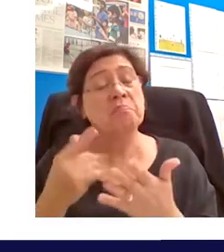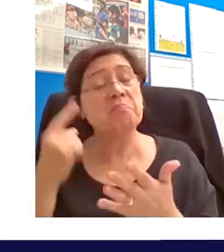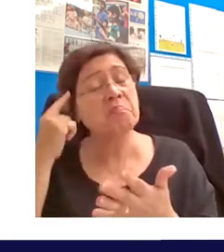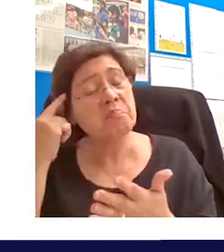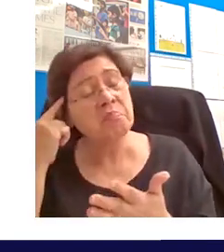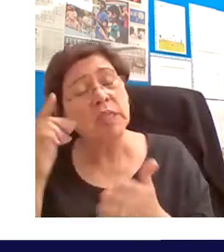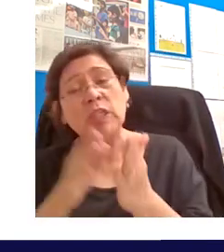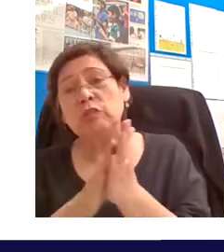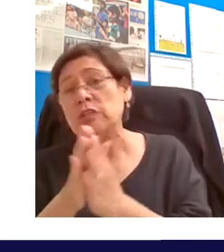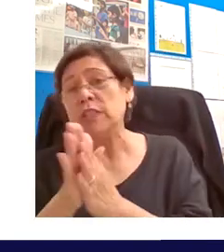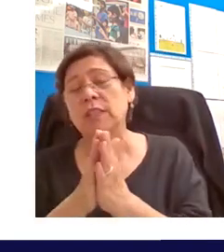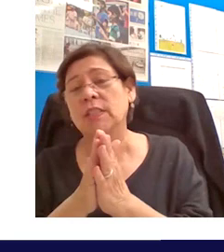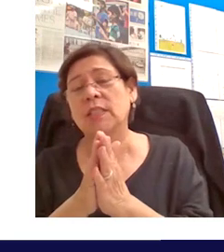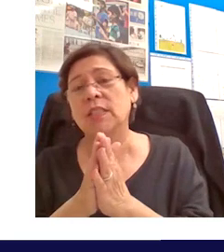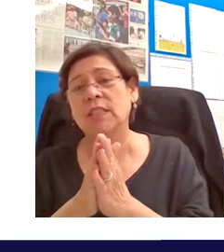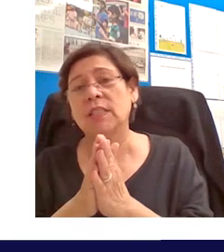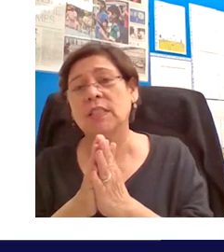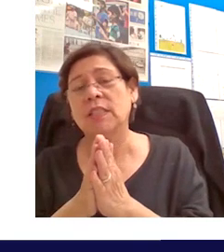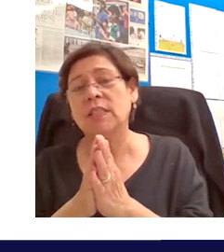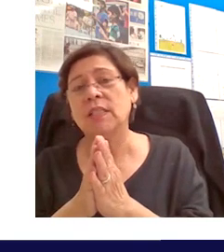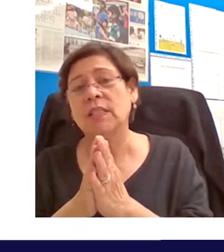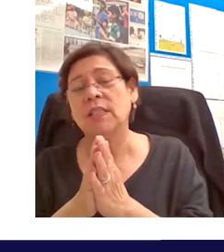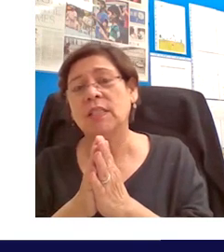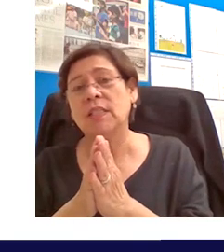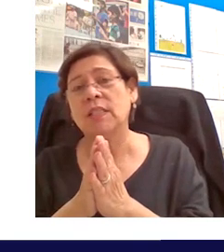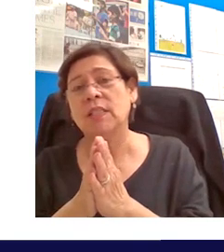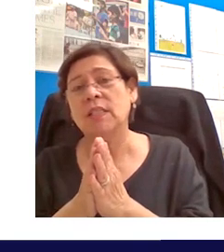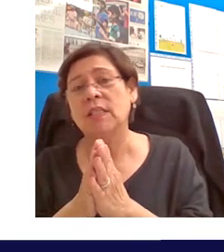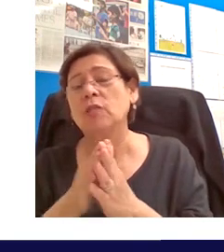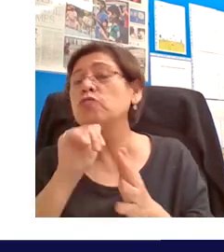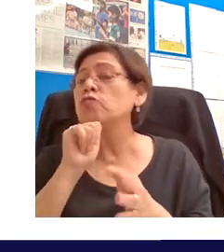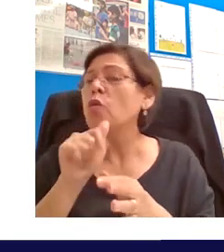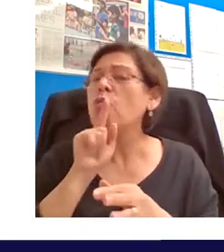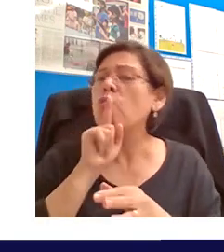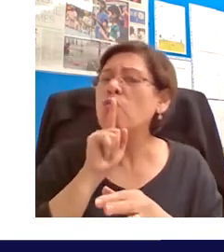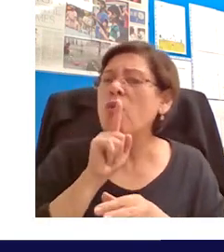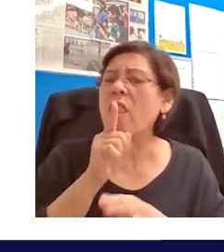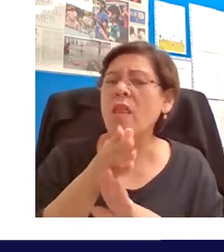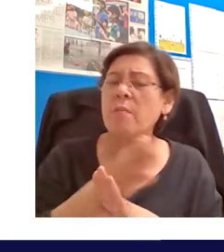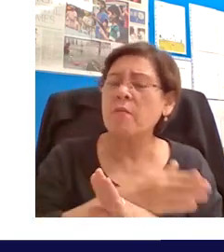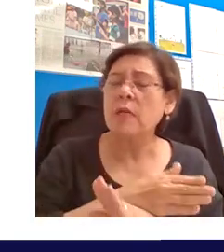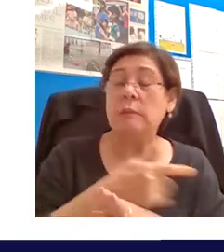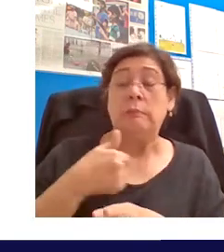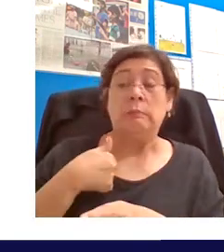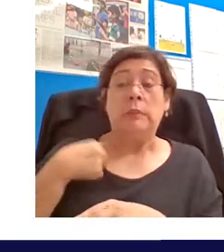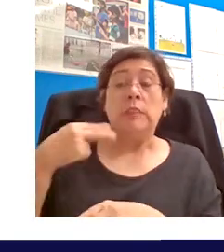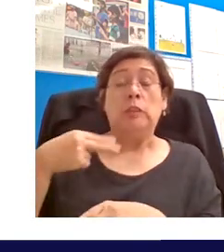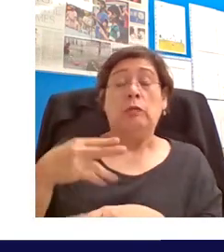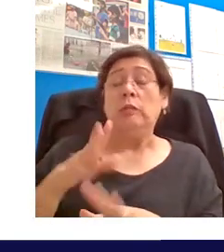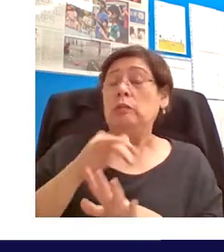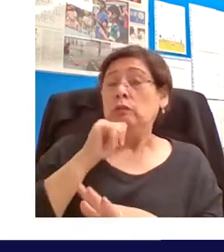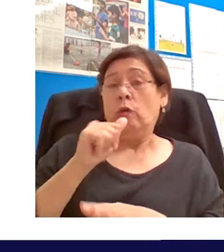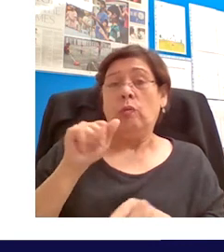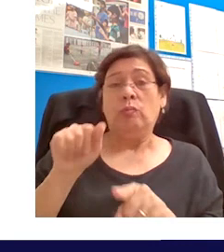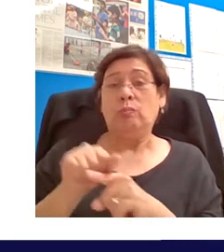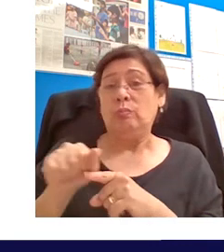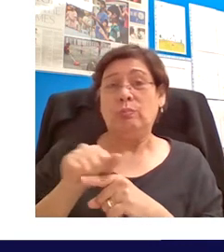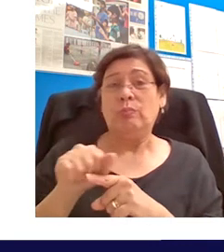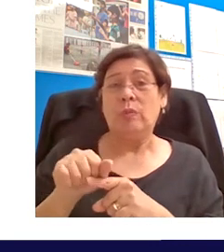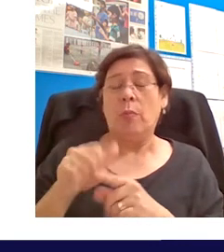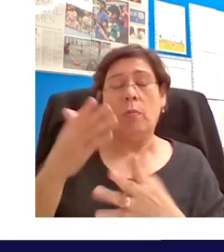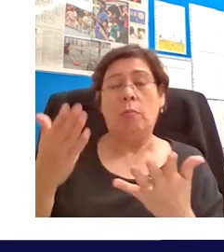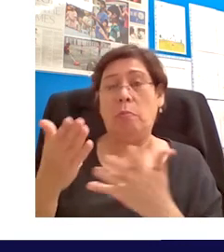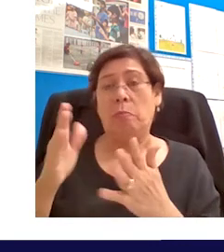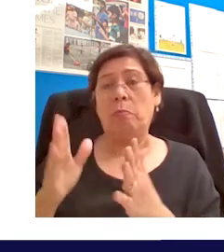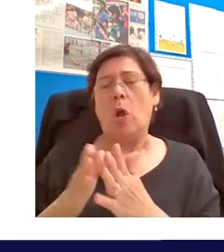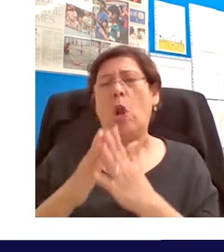completely unfamiliar to a ordinary practicing uh academic like myself because of course there are gigantic uh